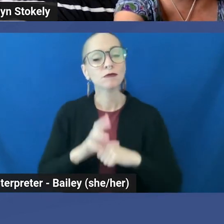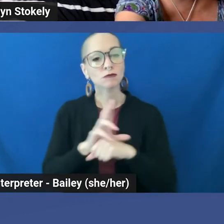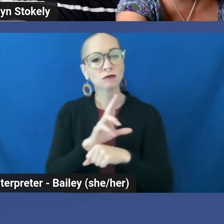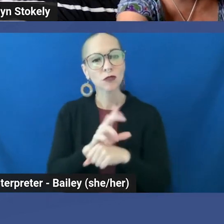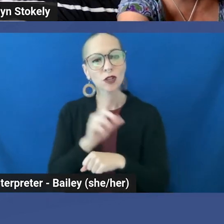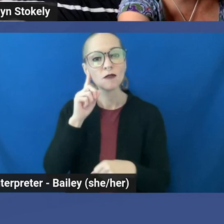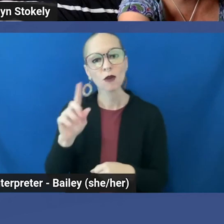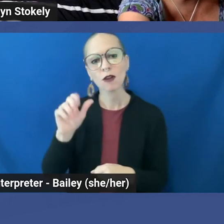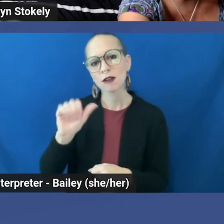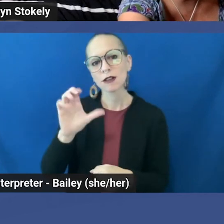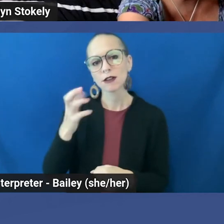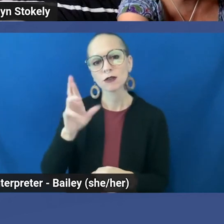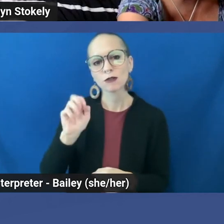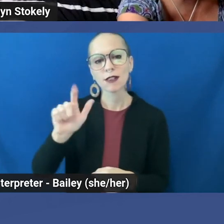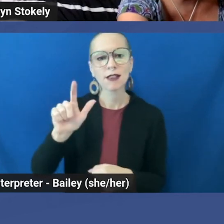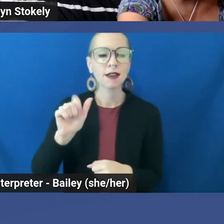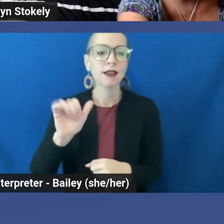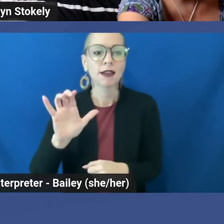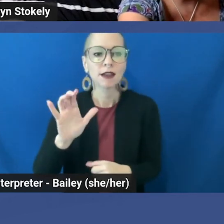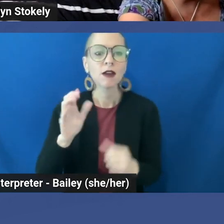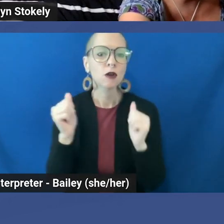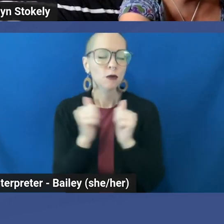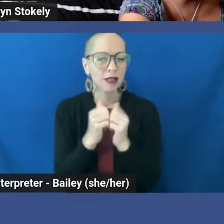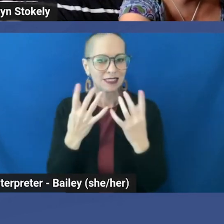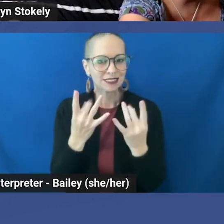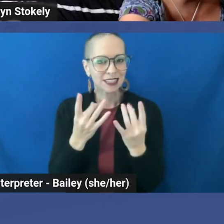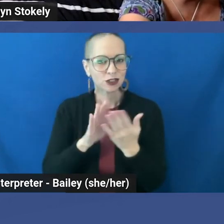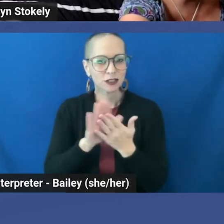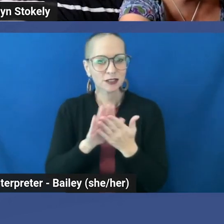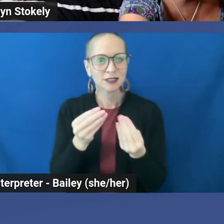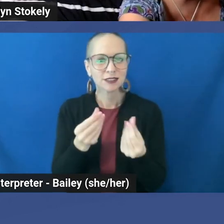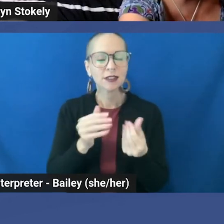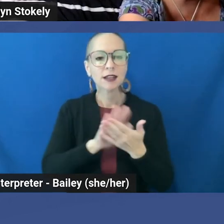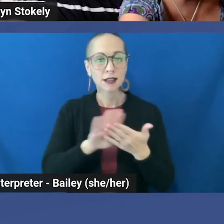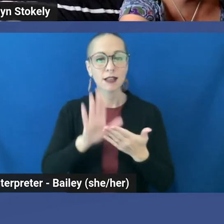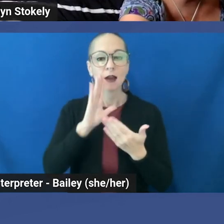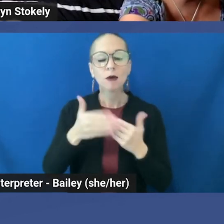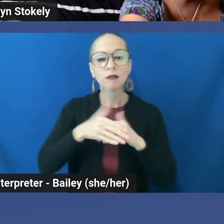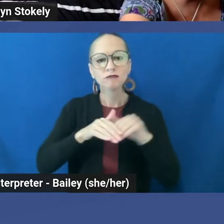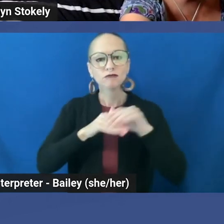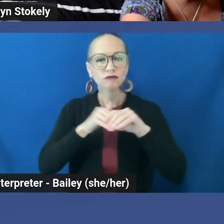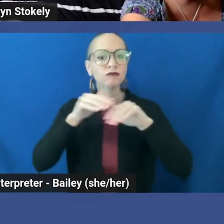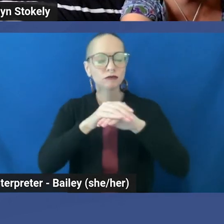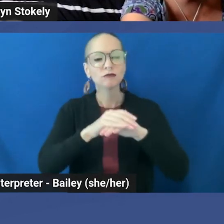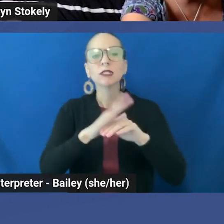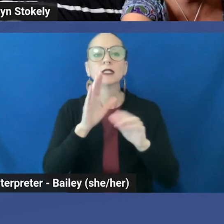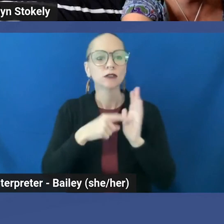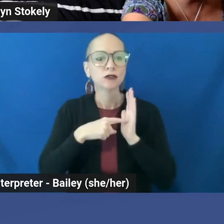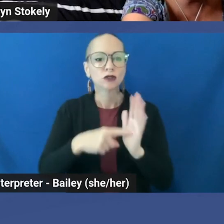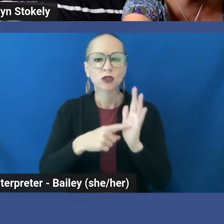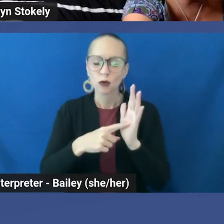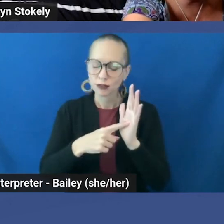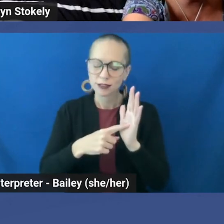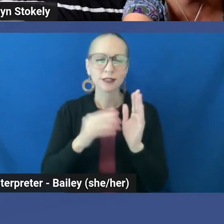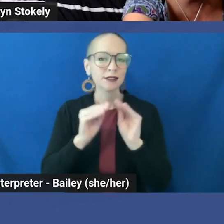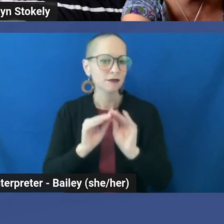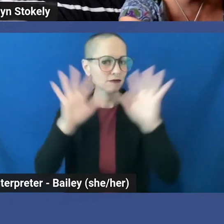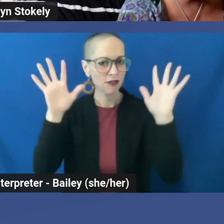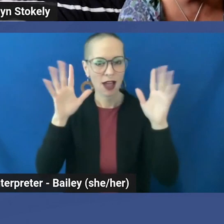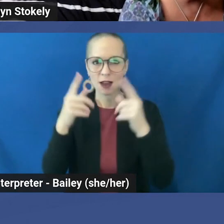acrylics with textured materials, added to bring multiple layers, brings out vibrant, stark